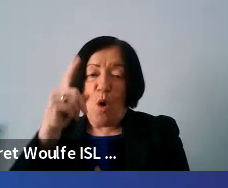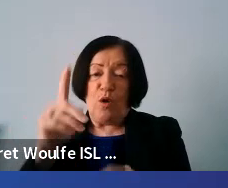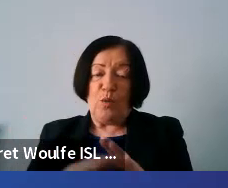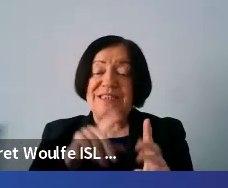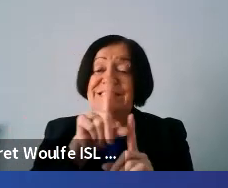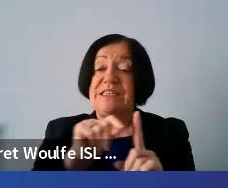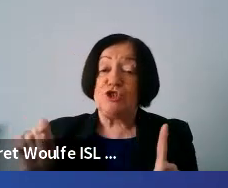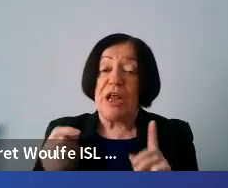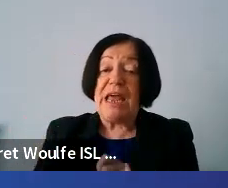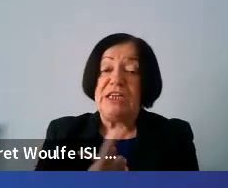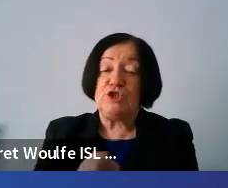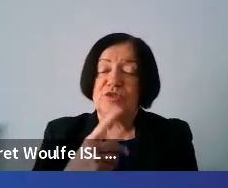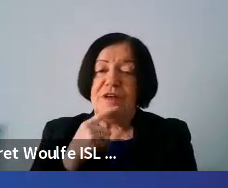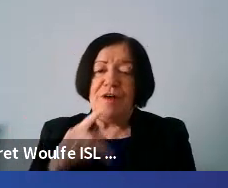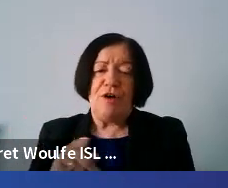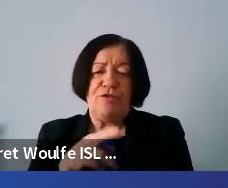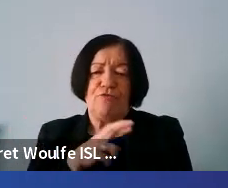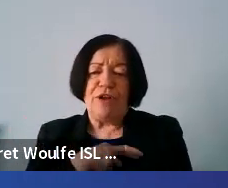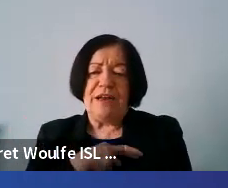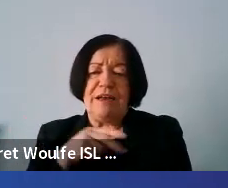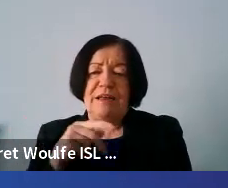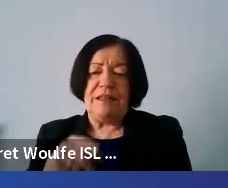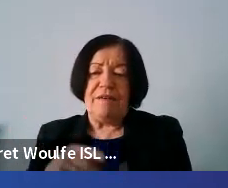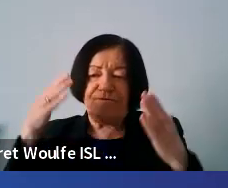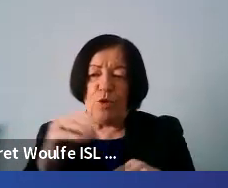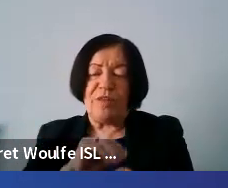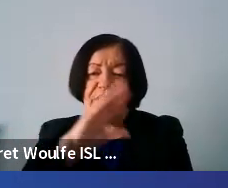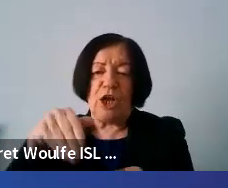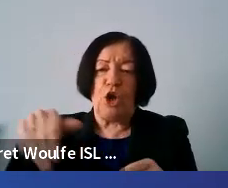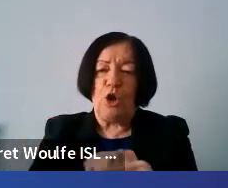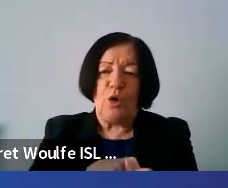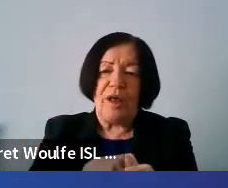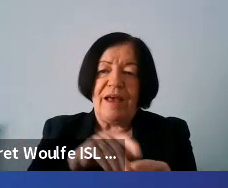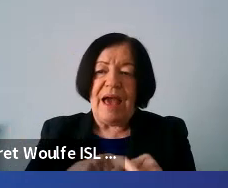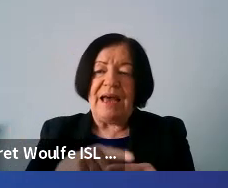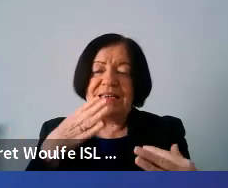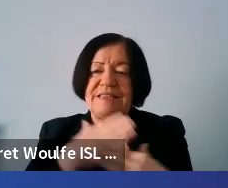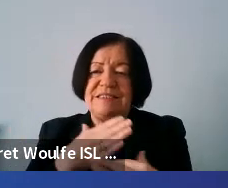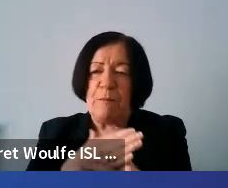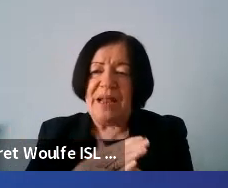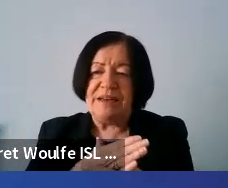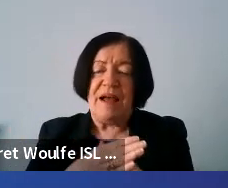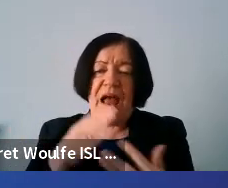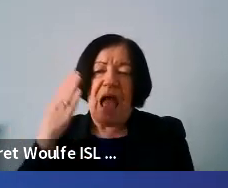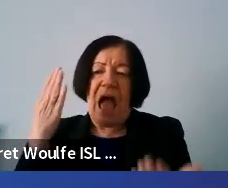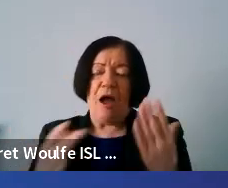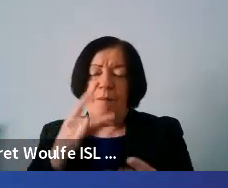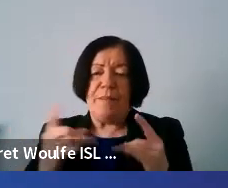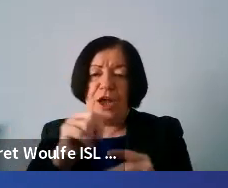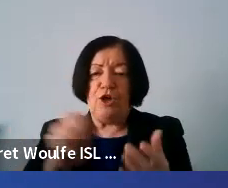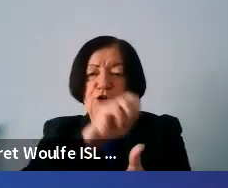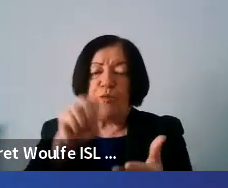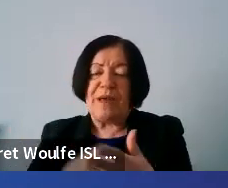digital issues but they're really um dealing with inclusion and accessibility and and how to make european